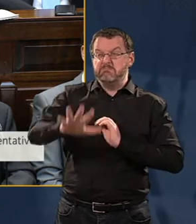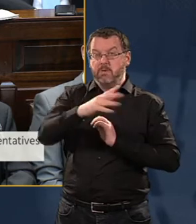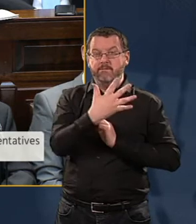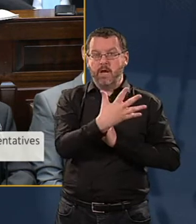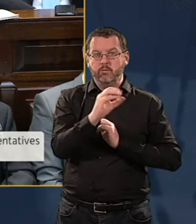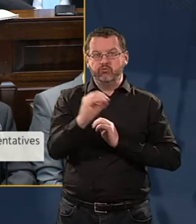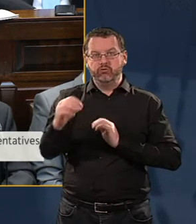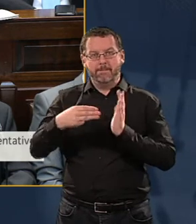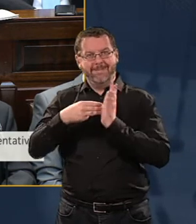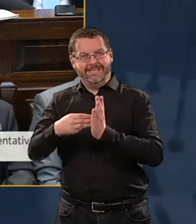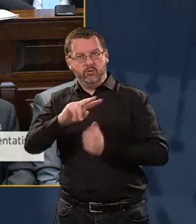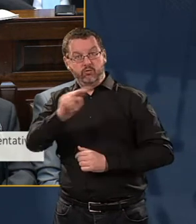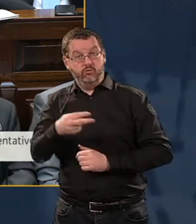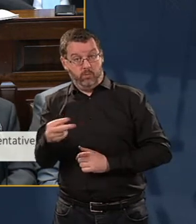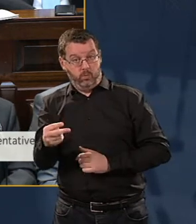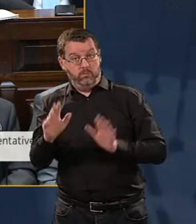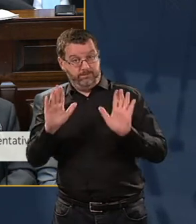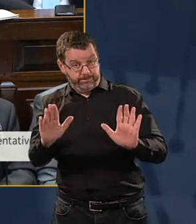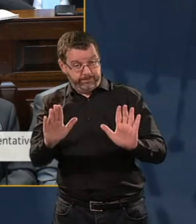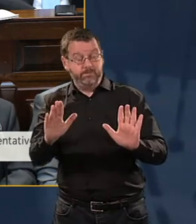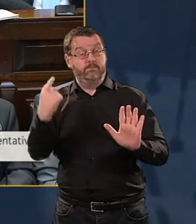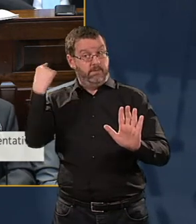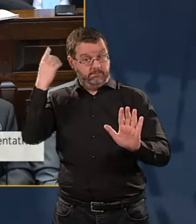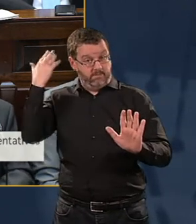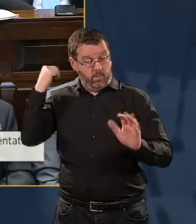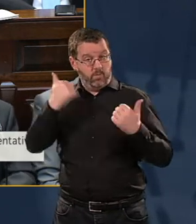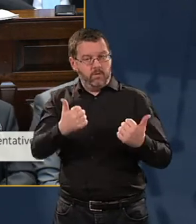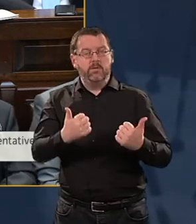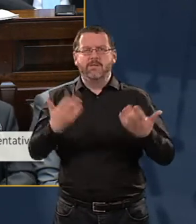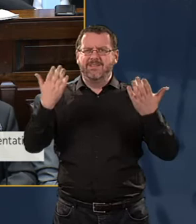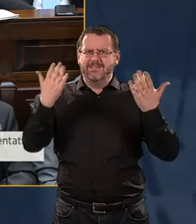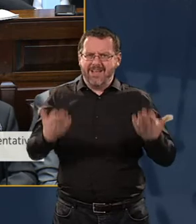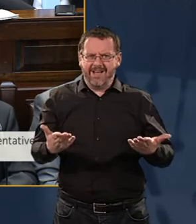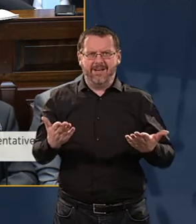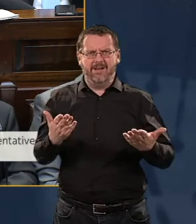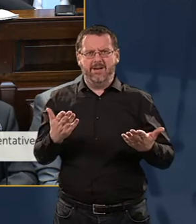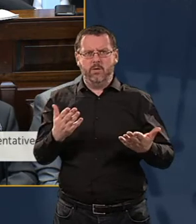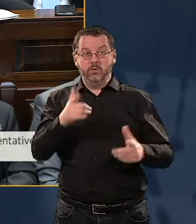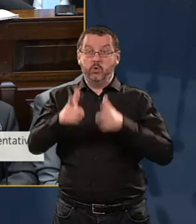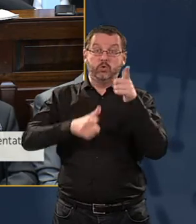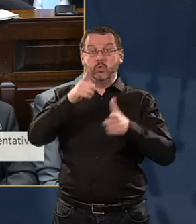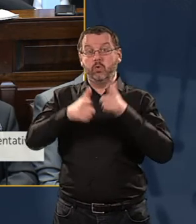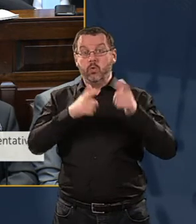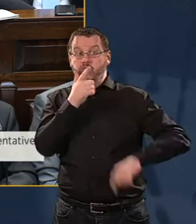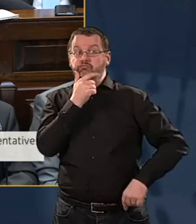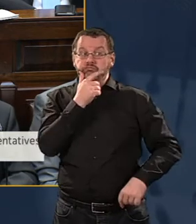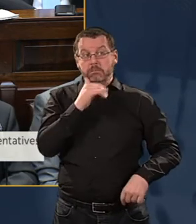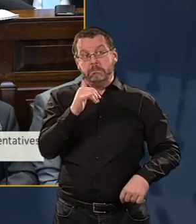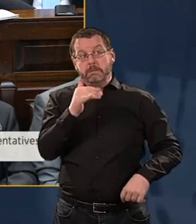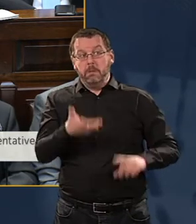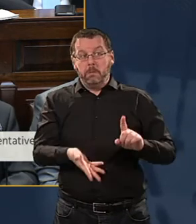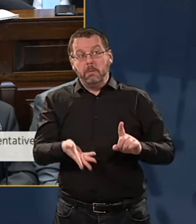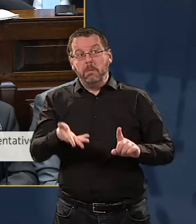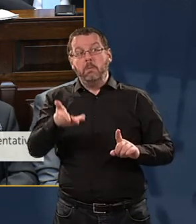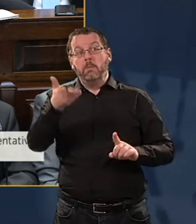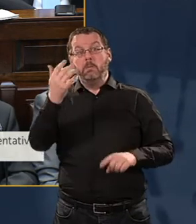million euro. And now we are advised that it could in fact run into